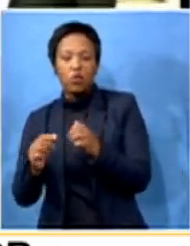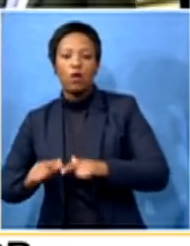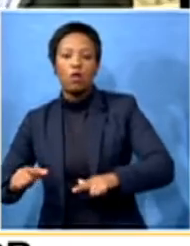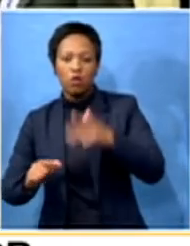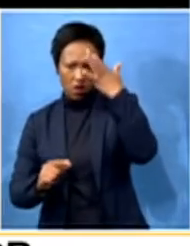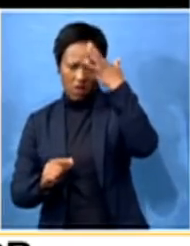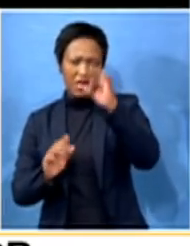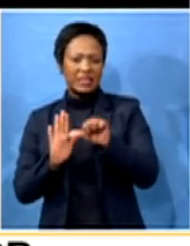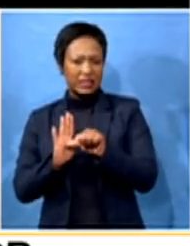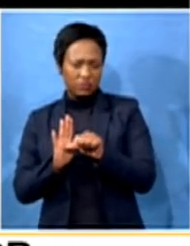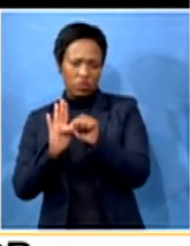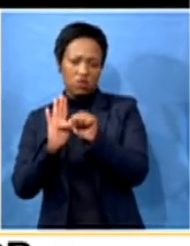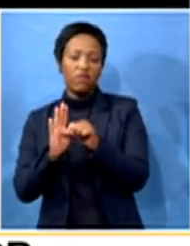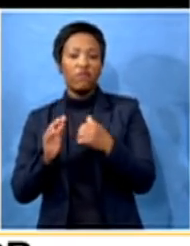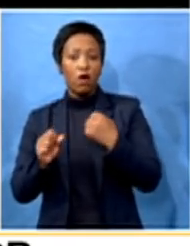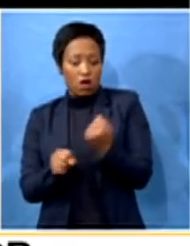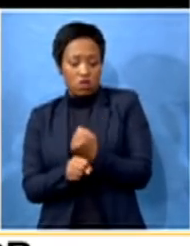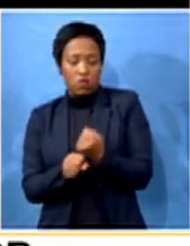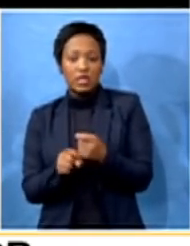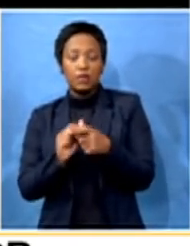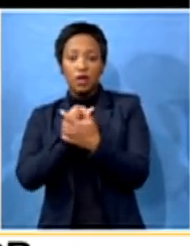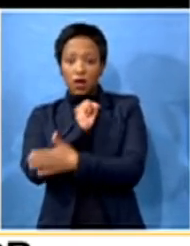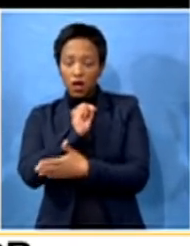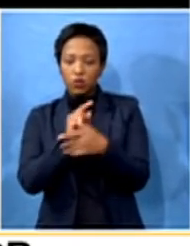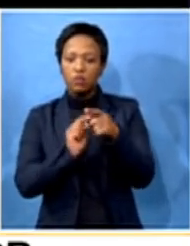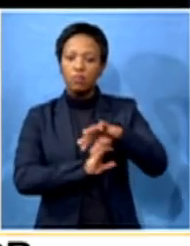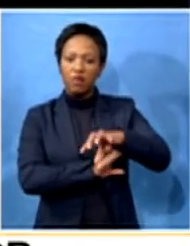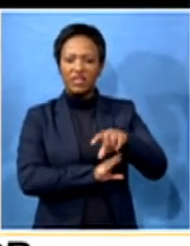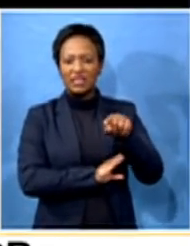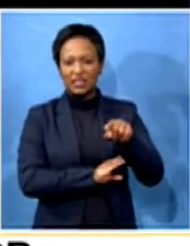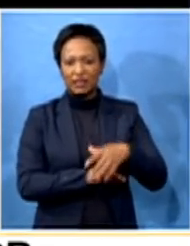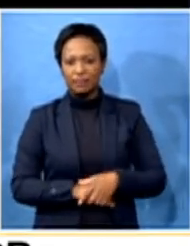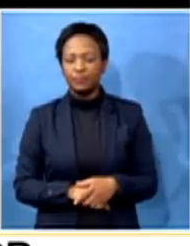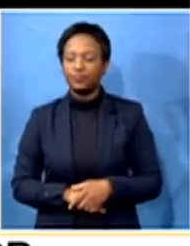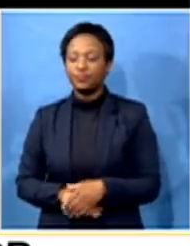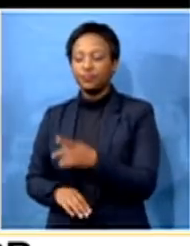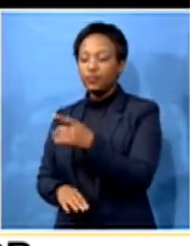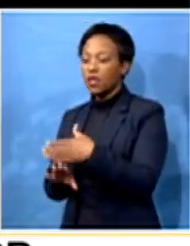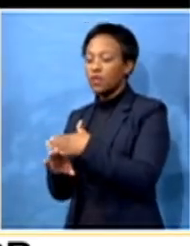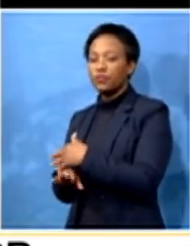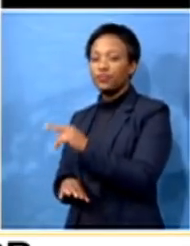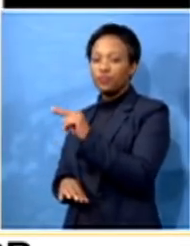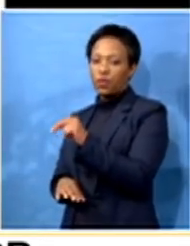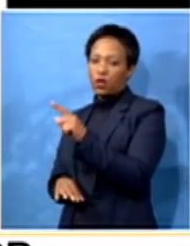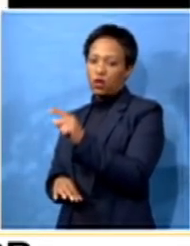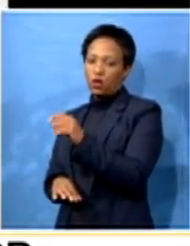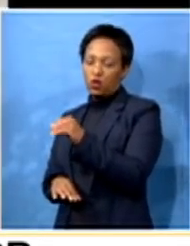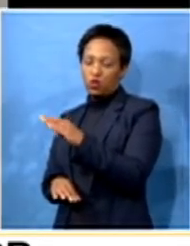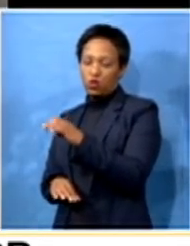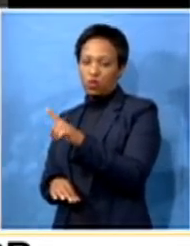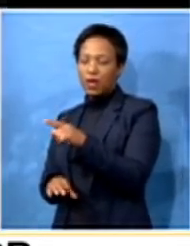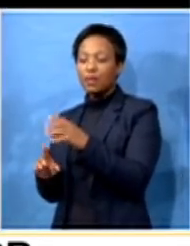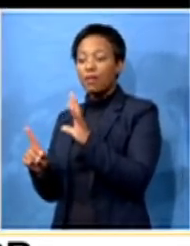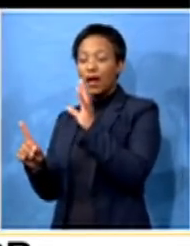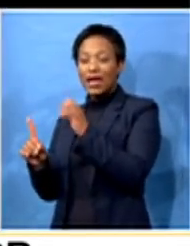at this juncture of our lifetime in the country and in the province. Ms. Ntomele, I asked you what Ms. Kumete's responsibilities would